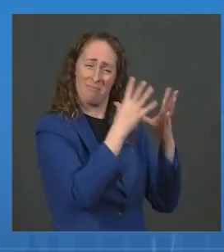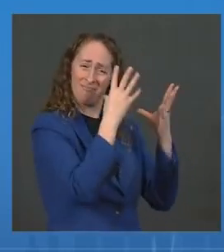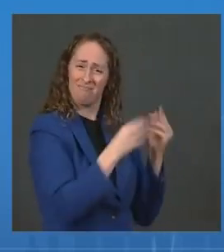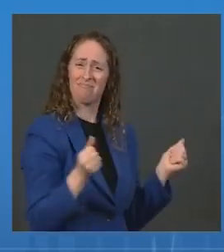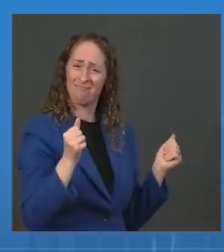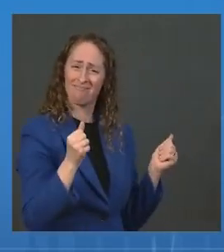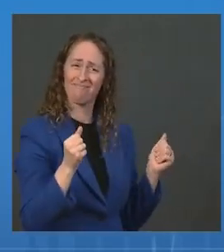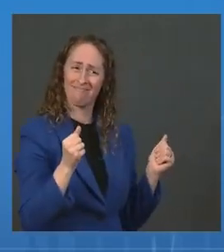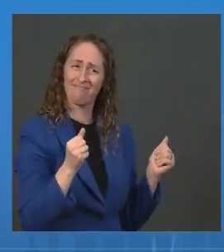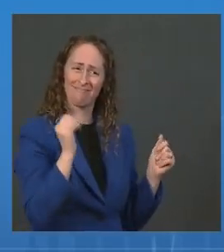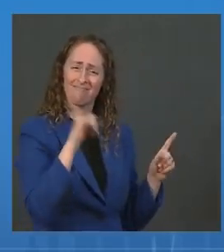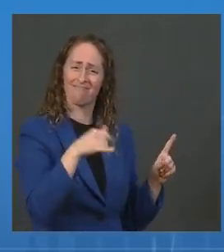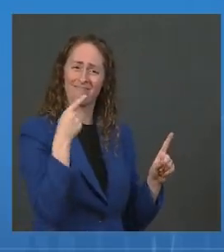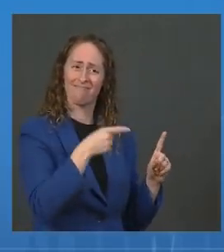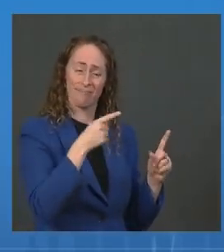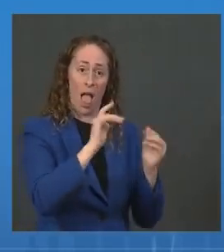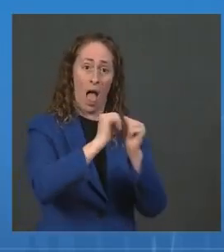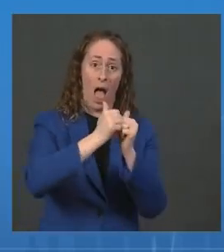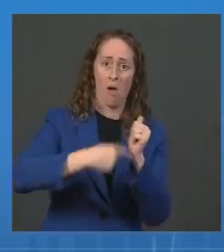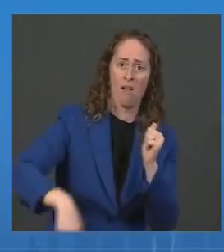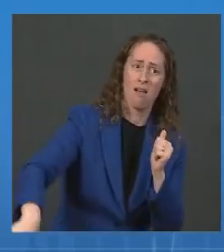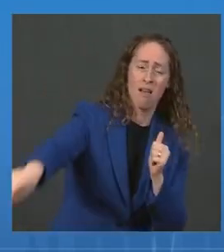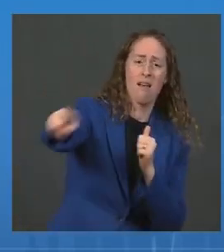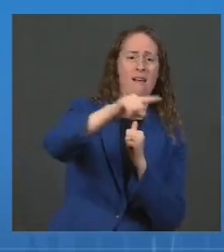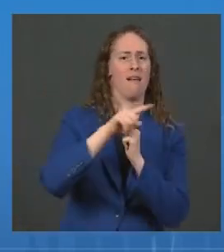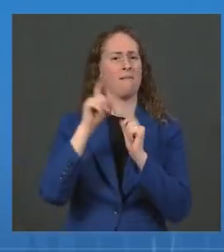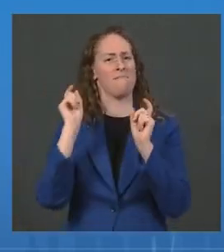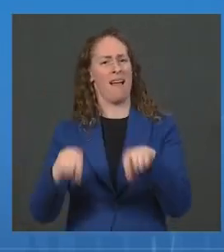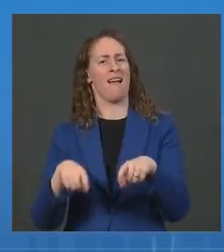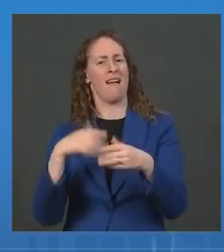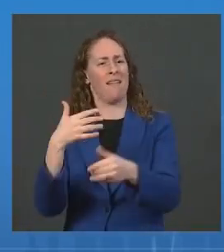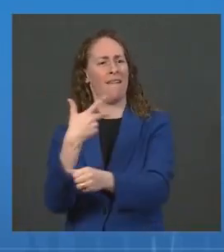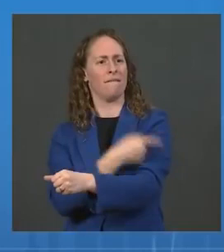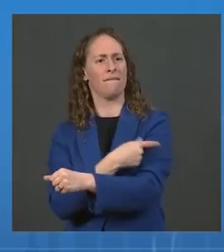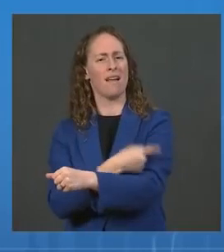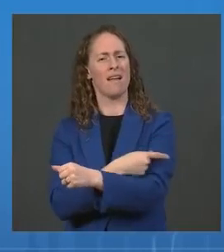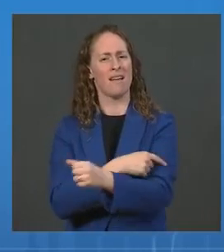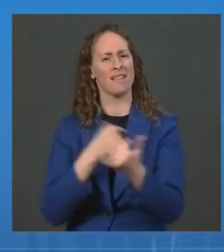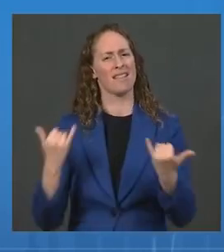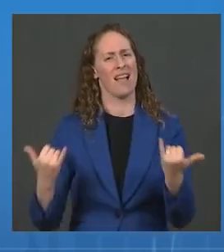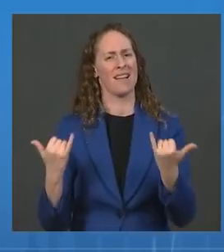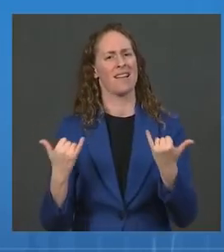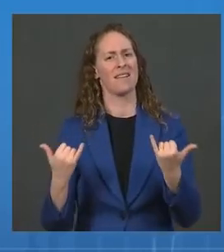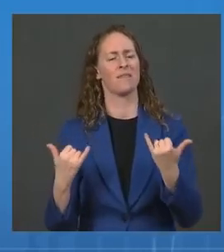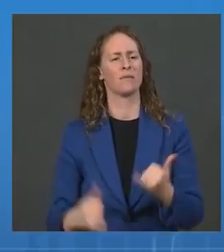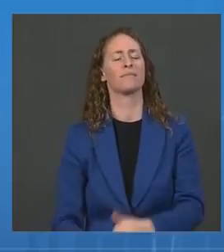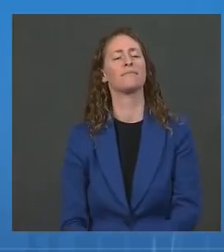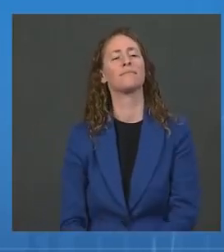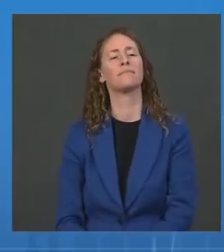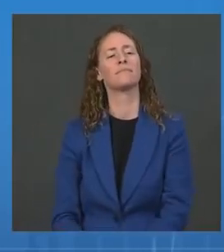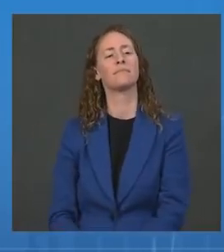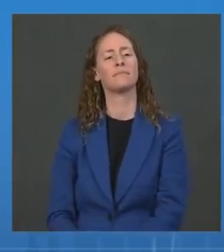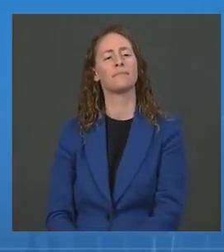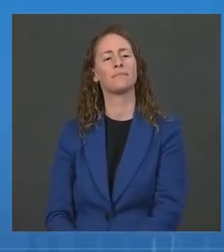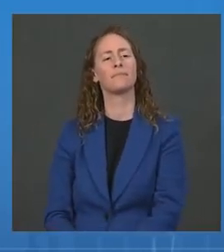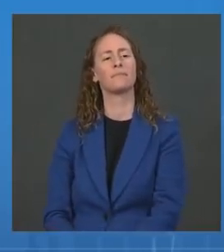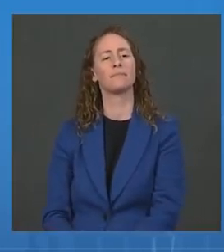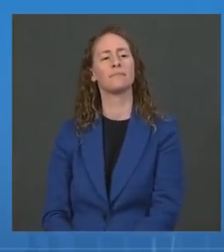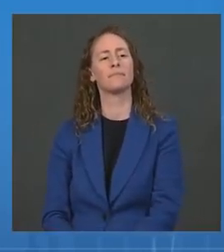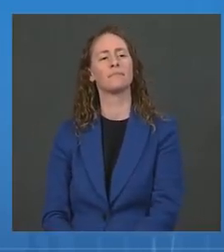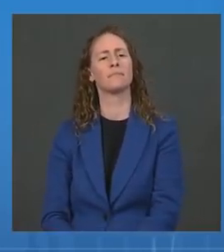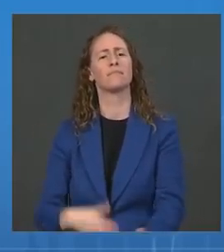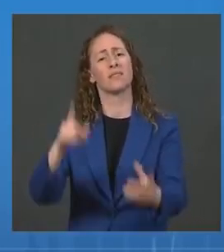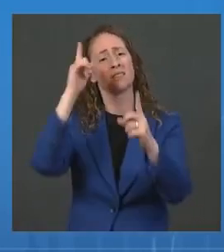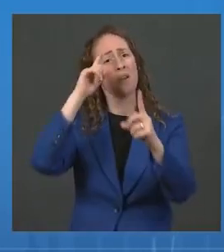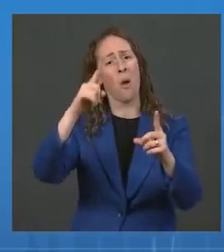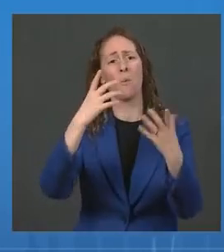people that are not vaccinated vaccinated as soon as possible, to safely keep our schools open, our